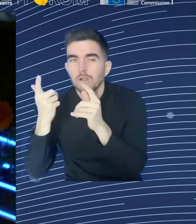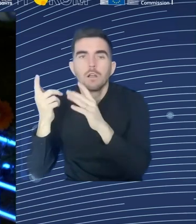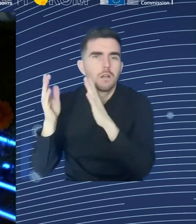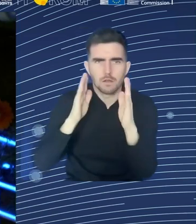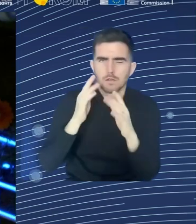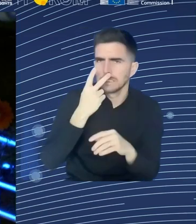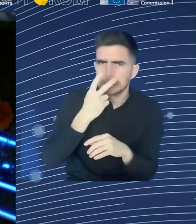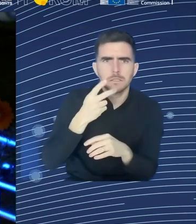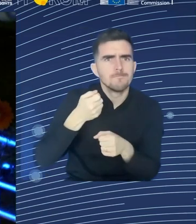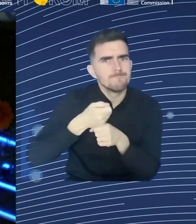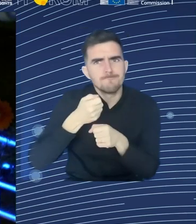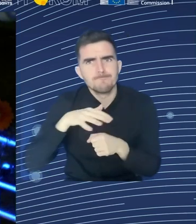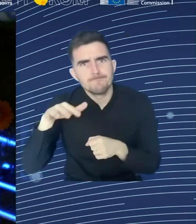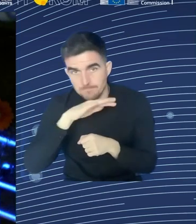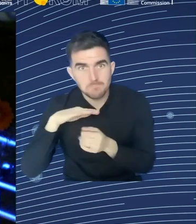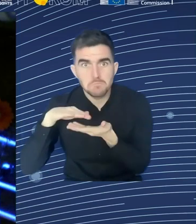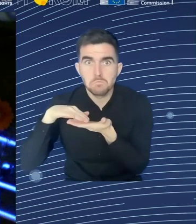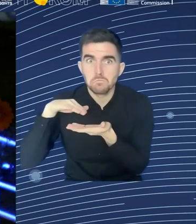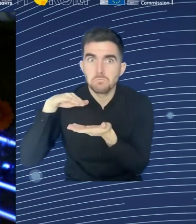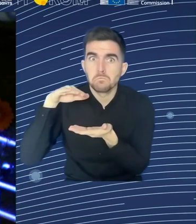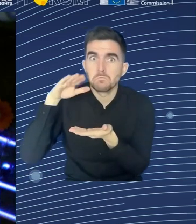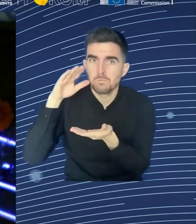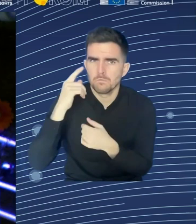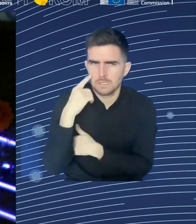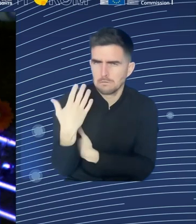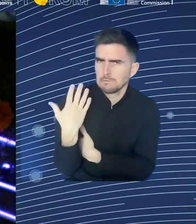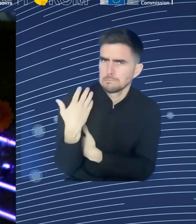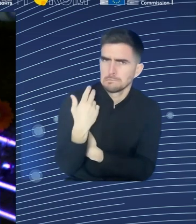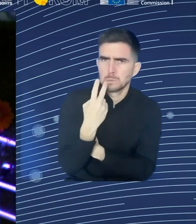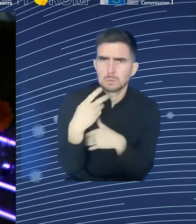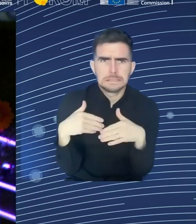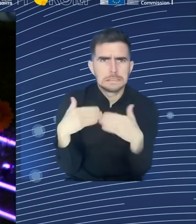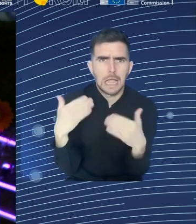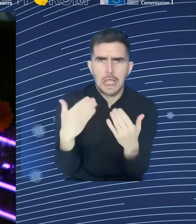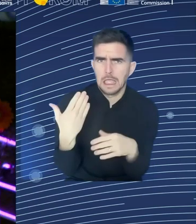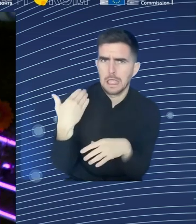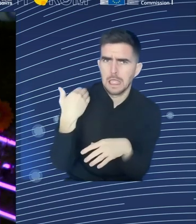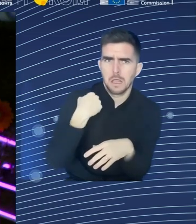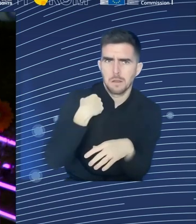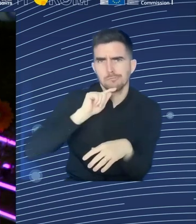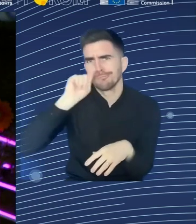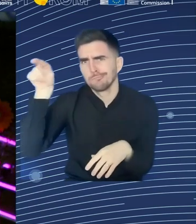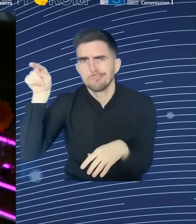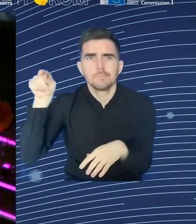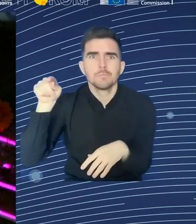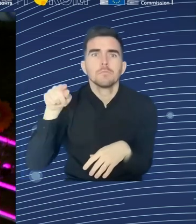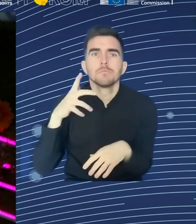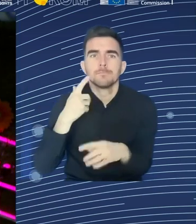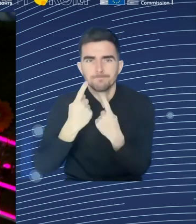The energy sector, I think since 2017, had tripled, while in the economy,